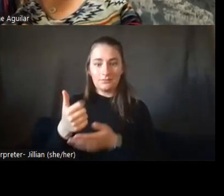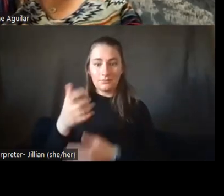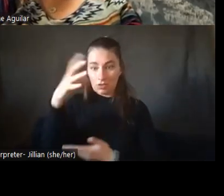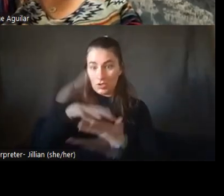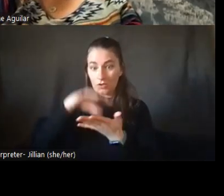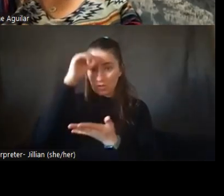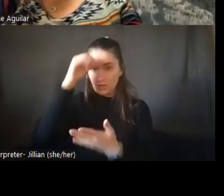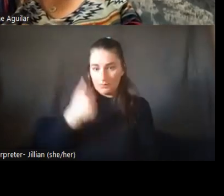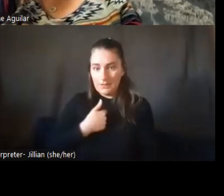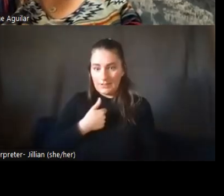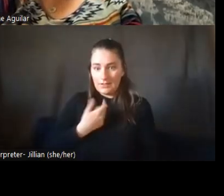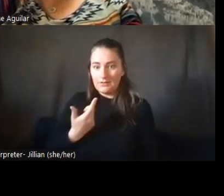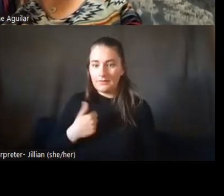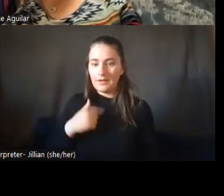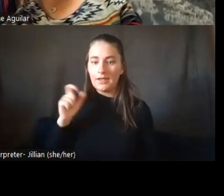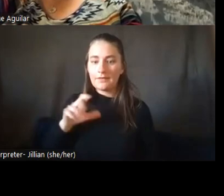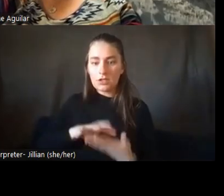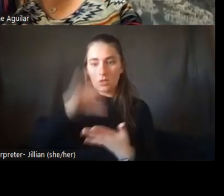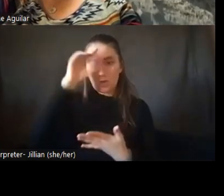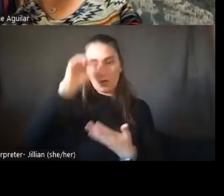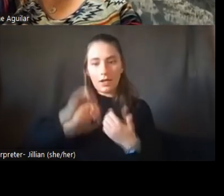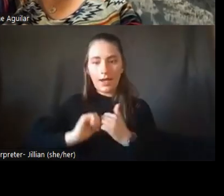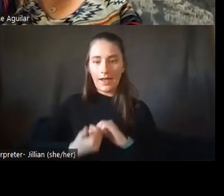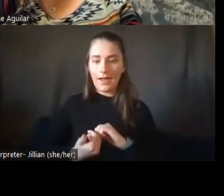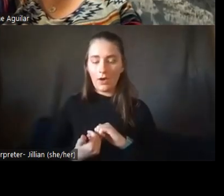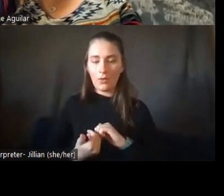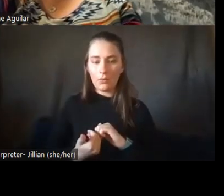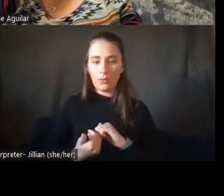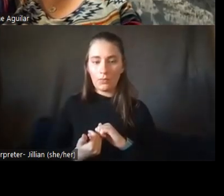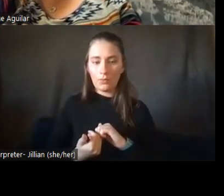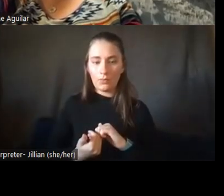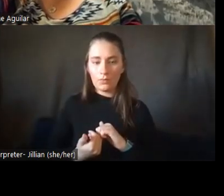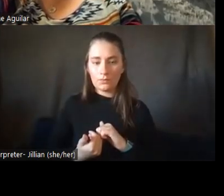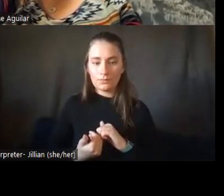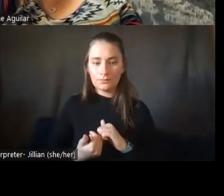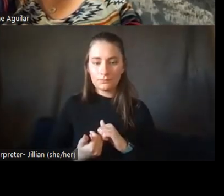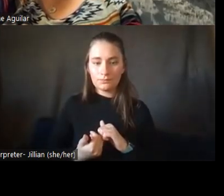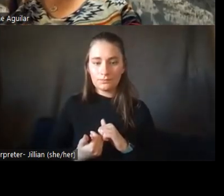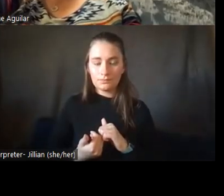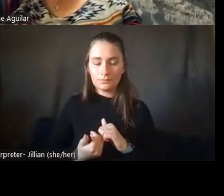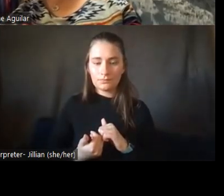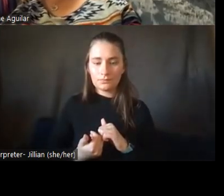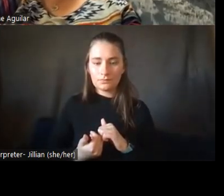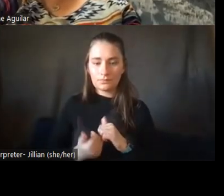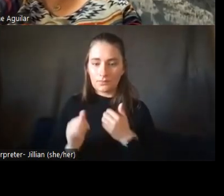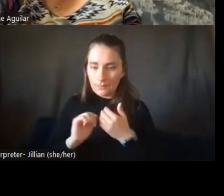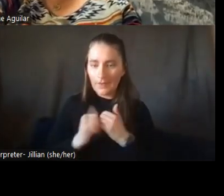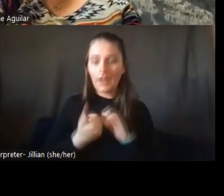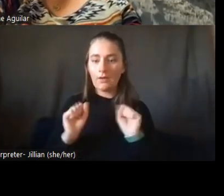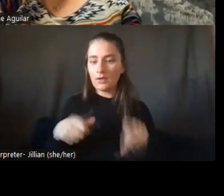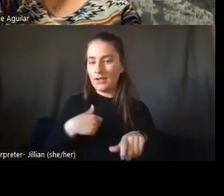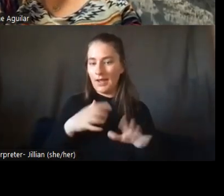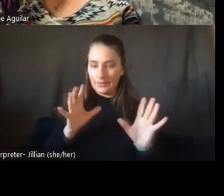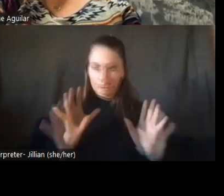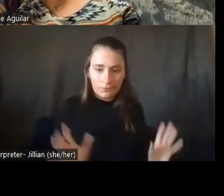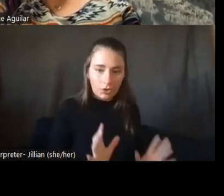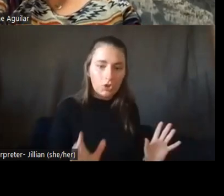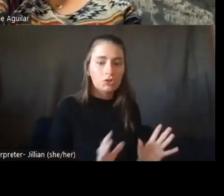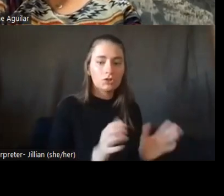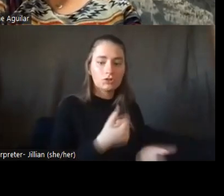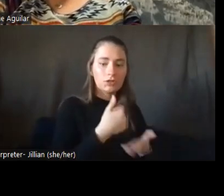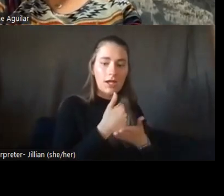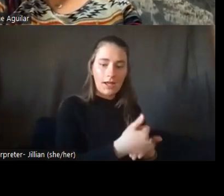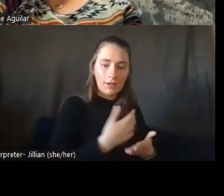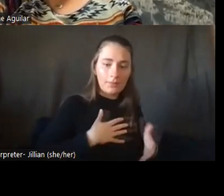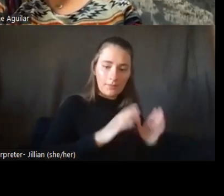to learn how there were additional ways that I could encourage and help my children along with